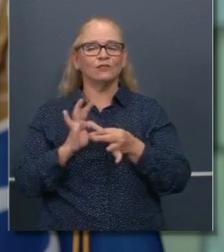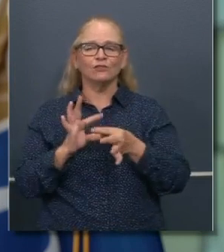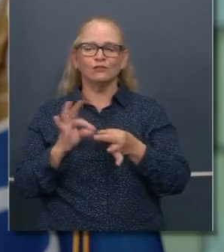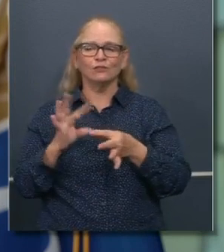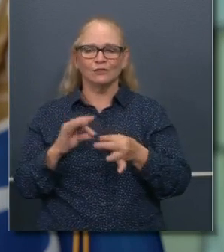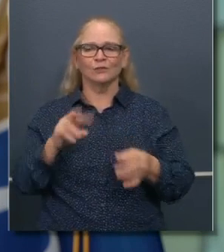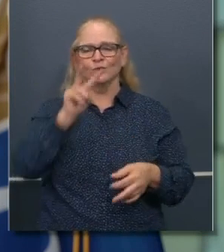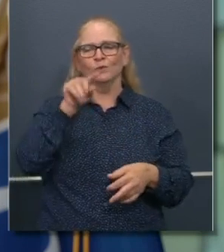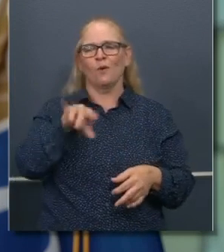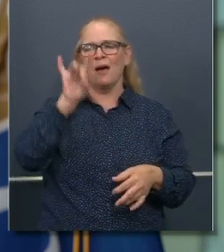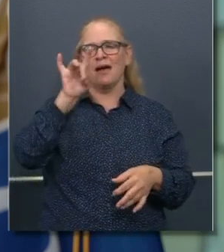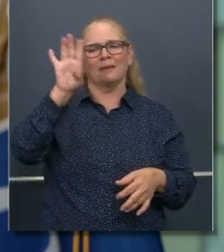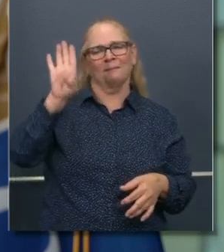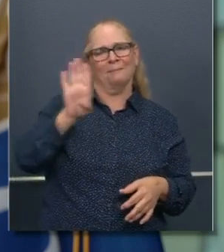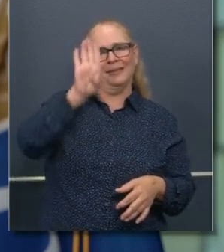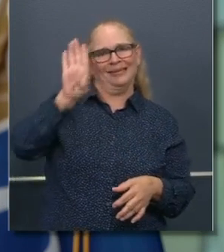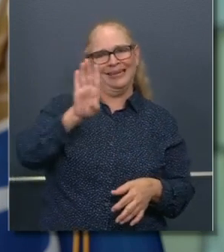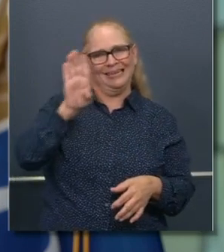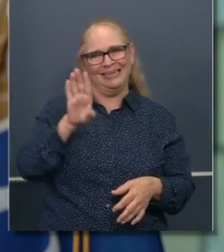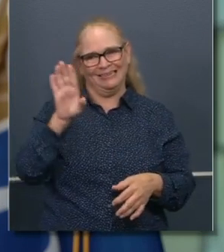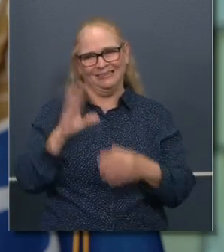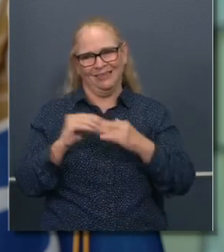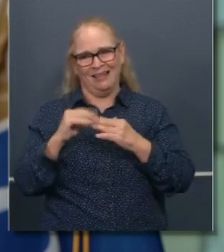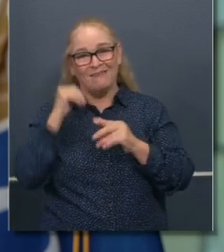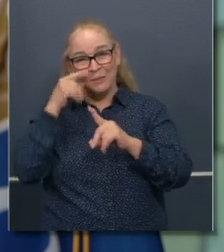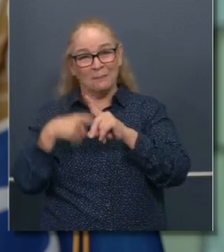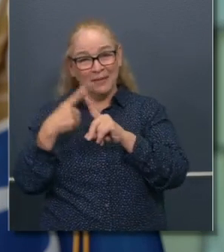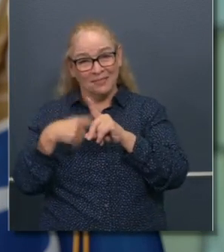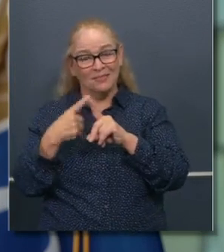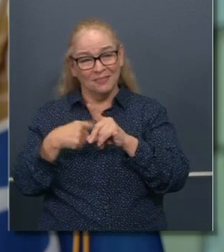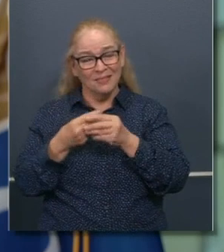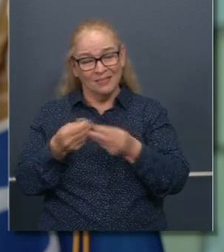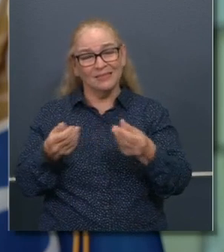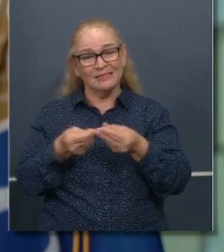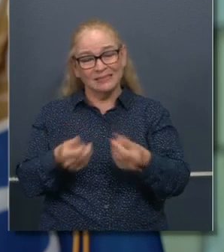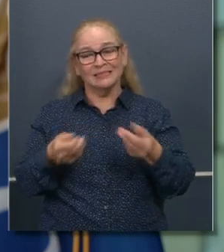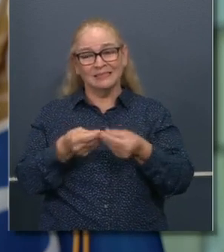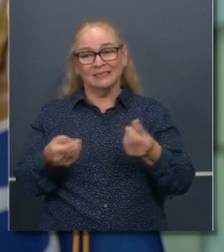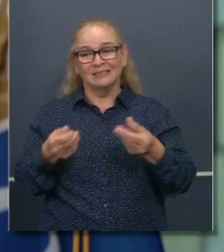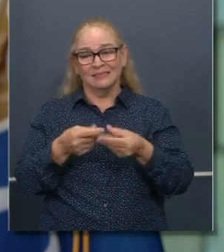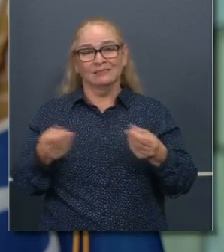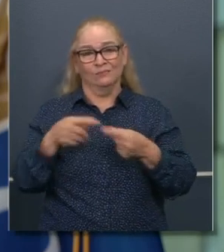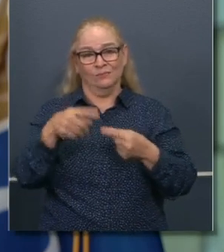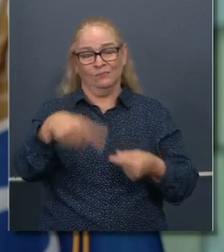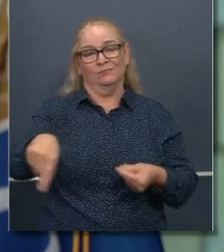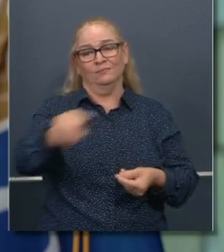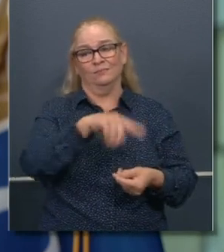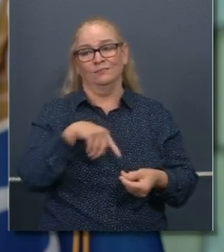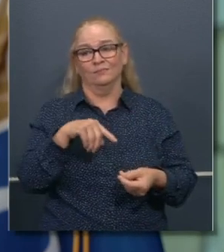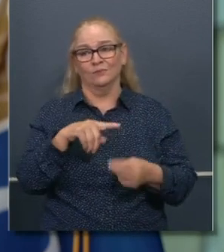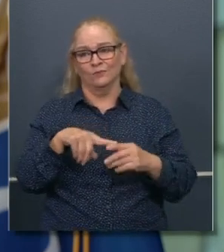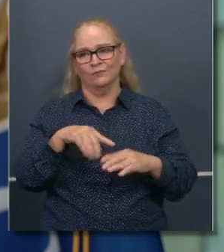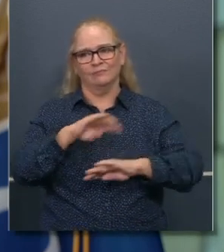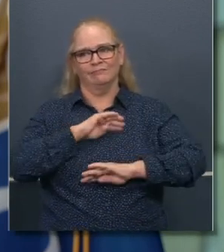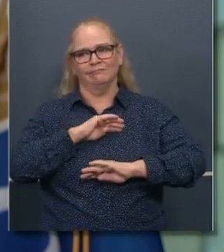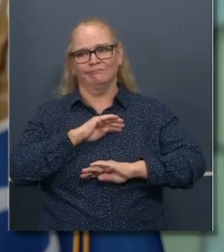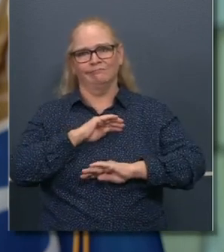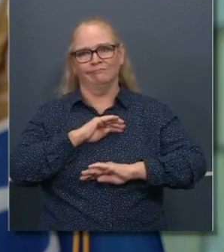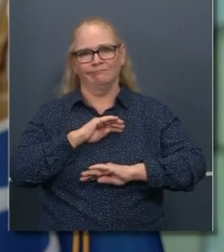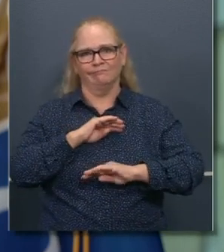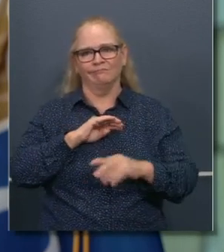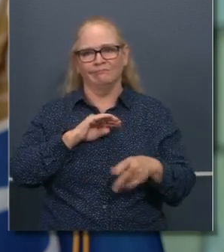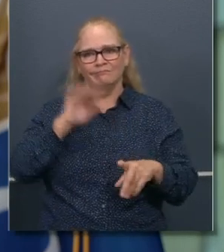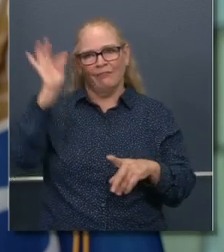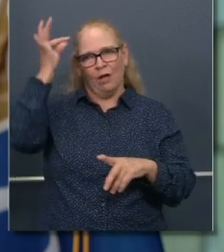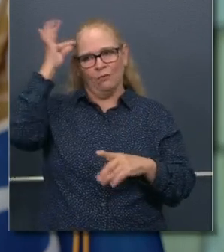a month, $2.8 billion a month, uh, to meet, uh, the rules and regulations that were assigned to that original